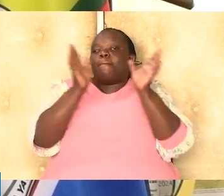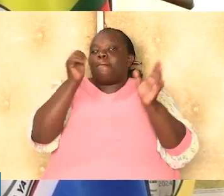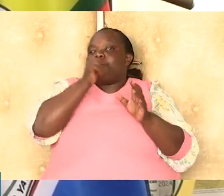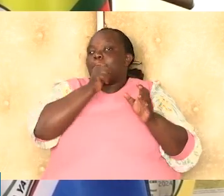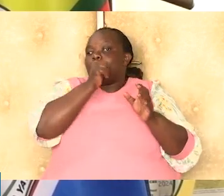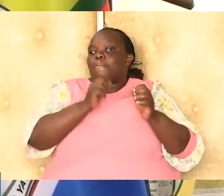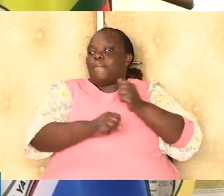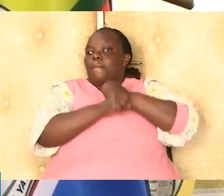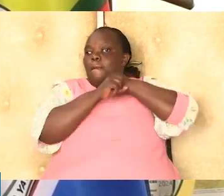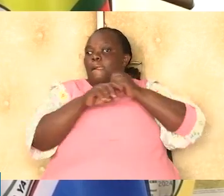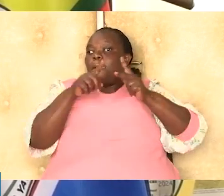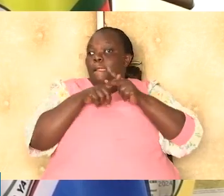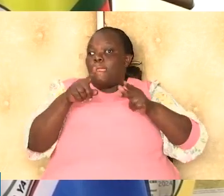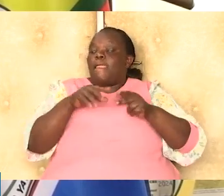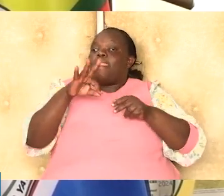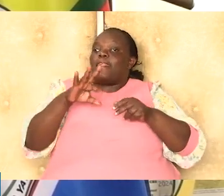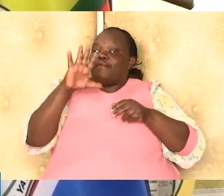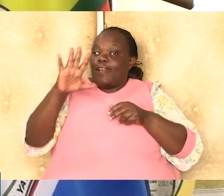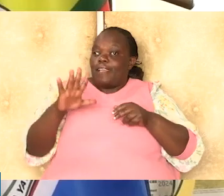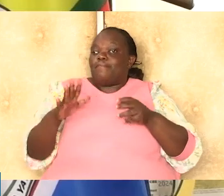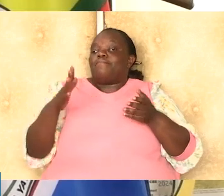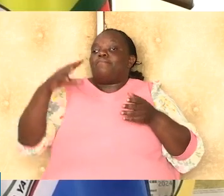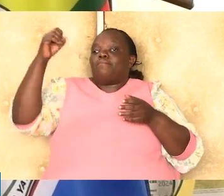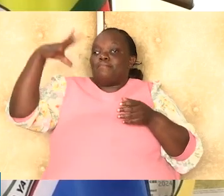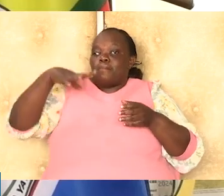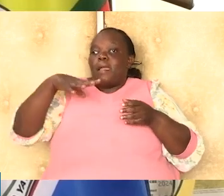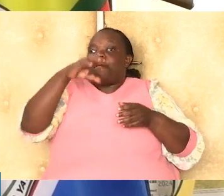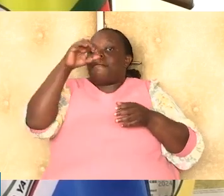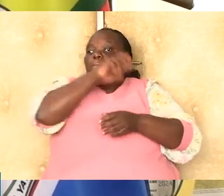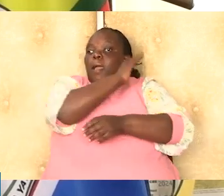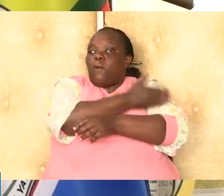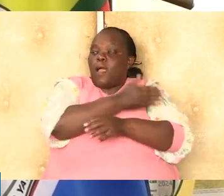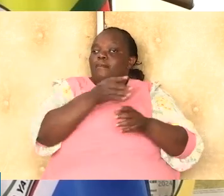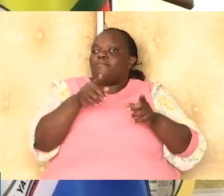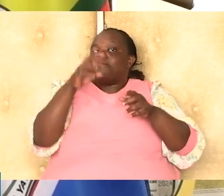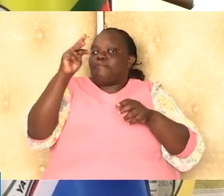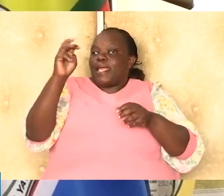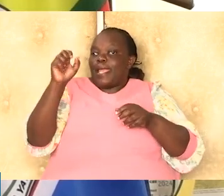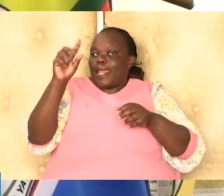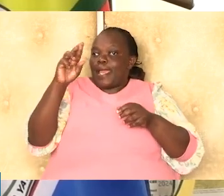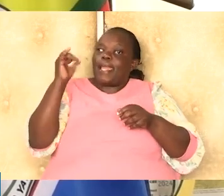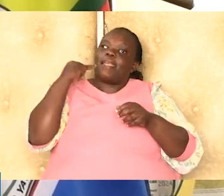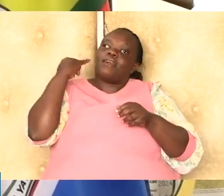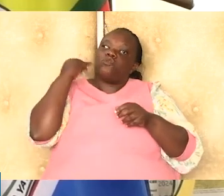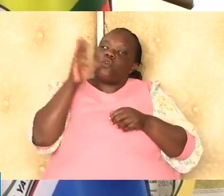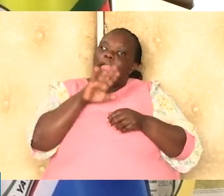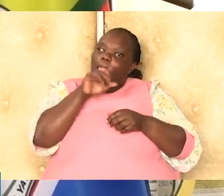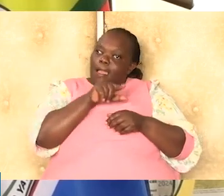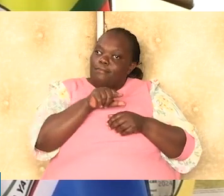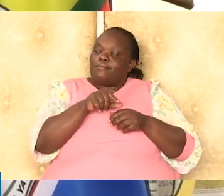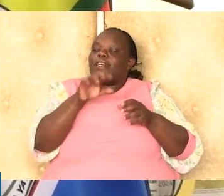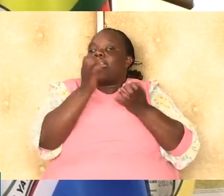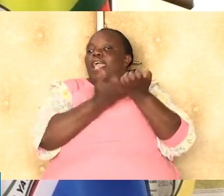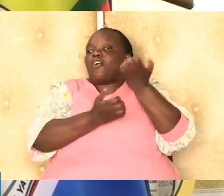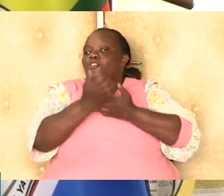to support the establishment of a 35-megawatt geothermal power plant in Menengai, Nakuru County. Economic